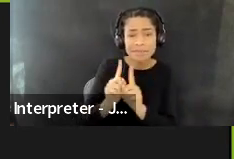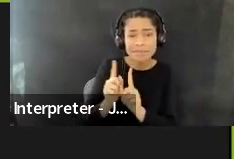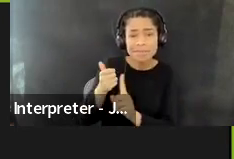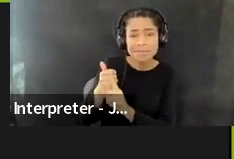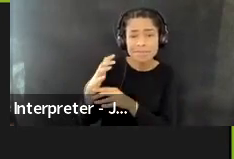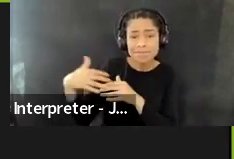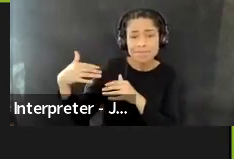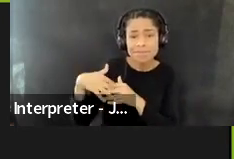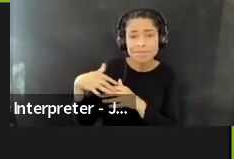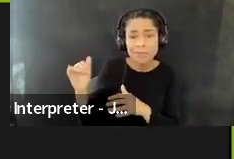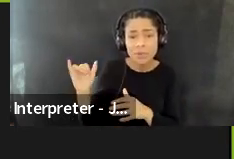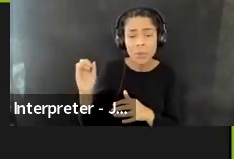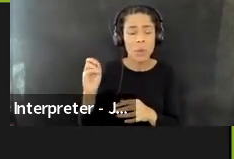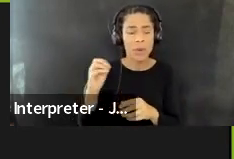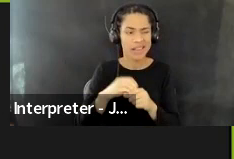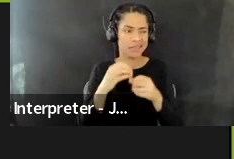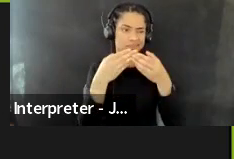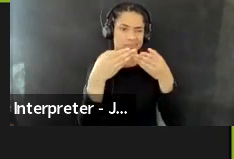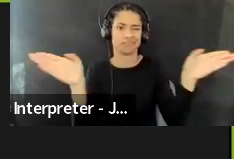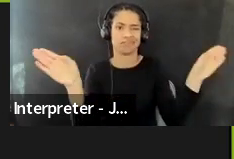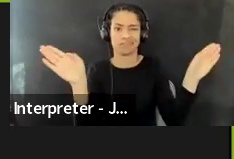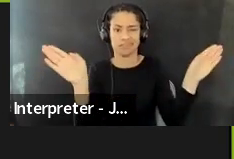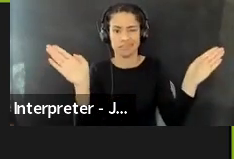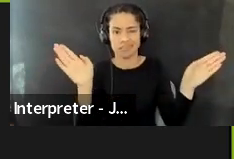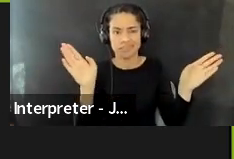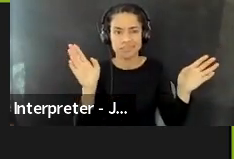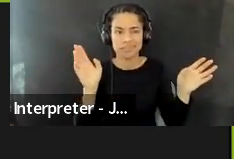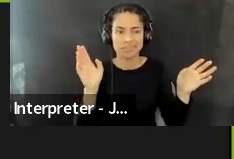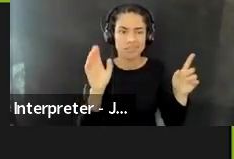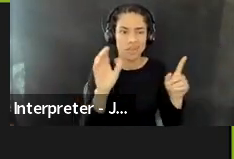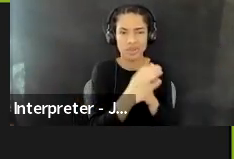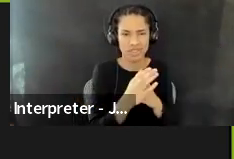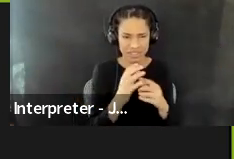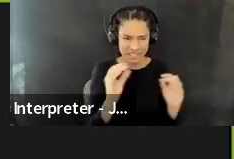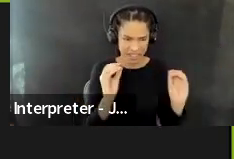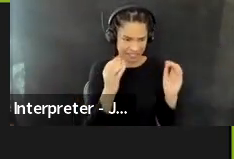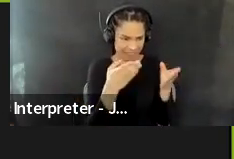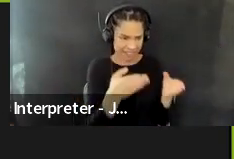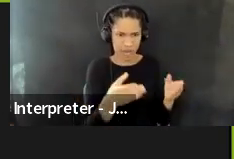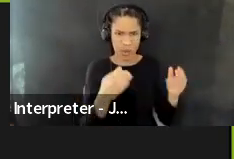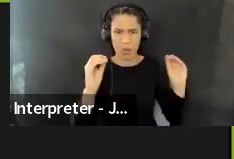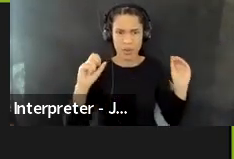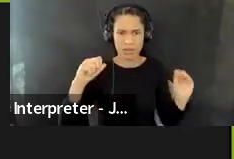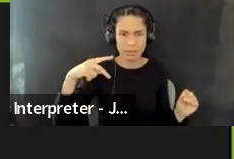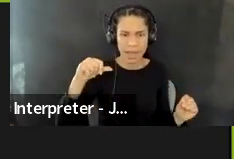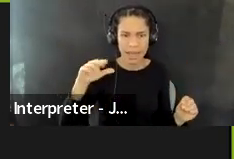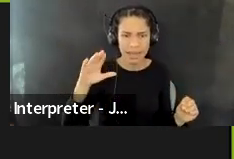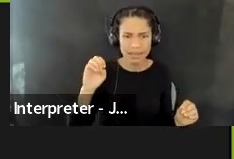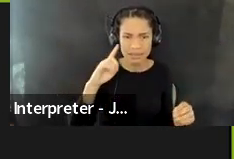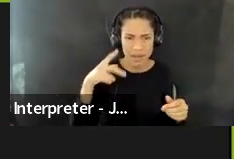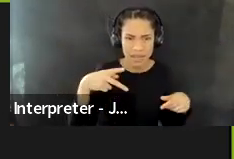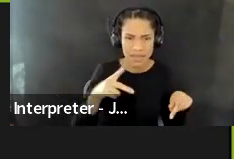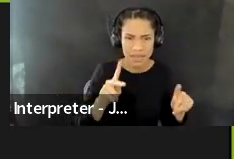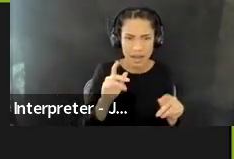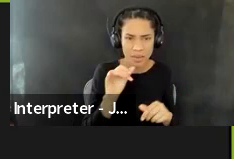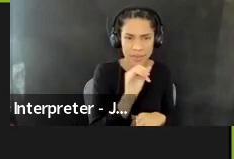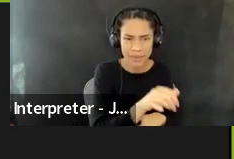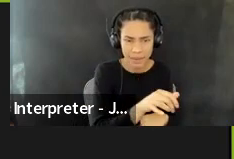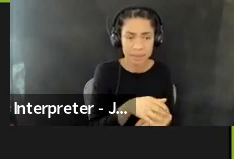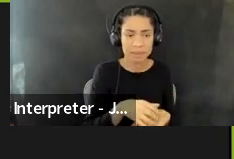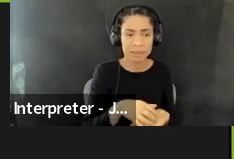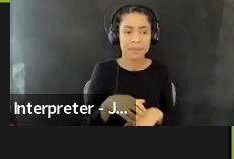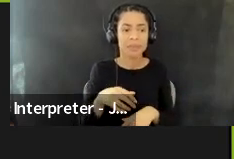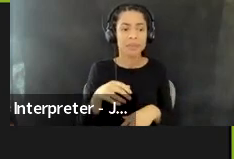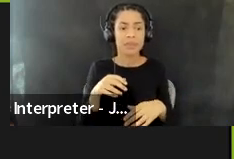you know, dominant kind of cultural organization. There just isn't anything there. Um, and there was a lot of inspiration from the writer,